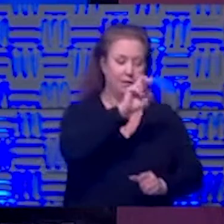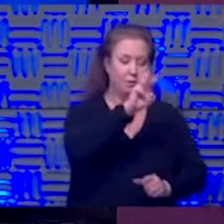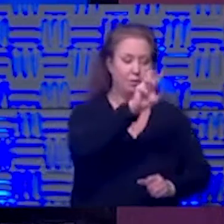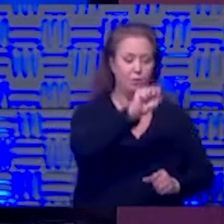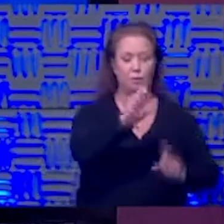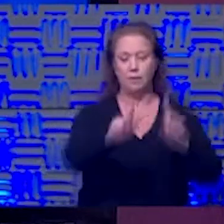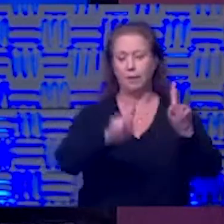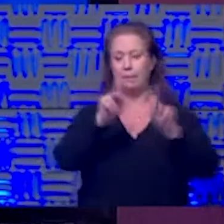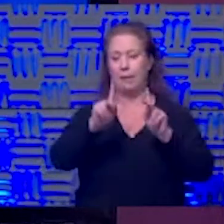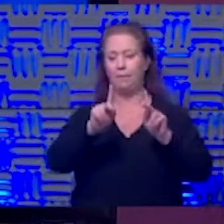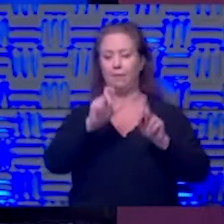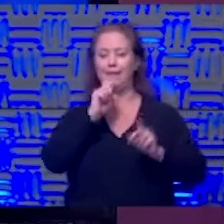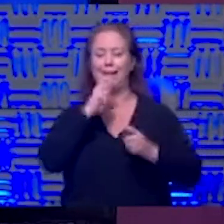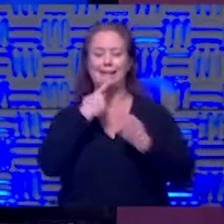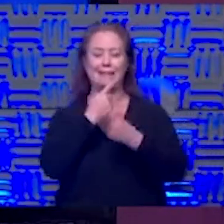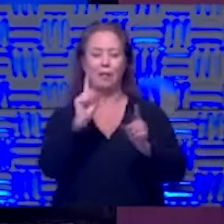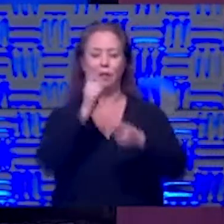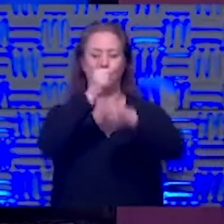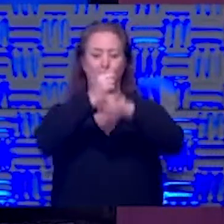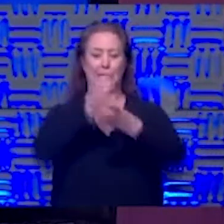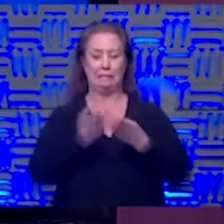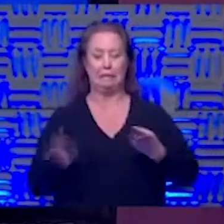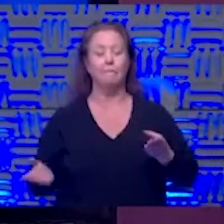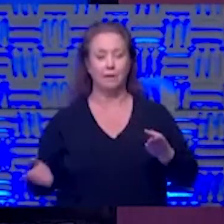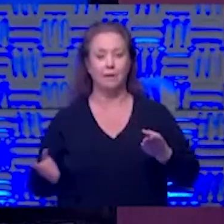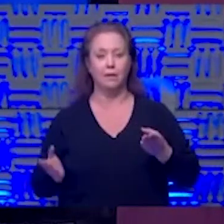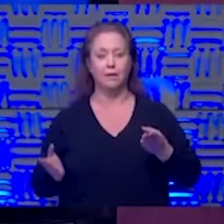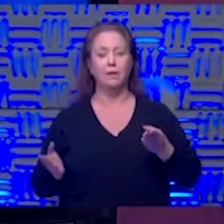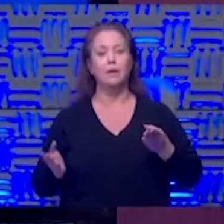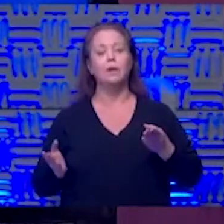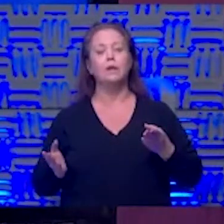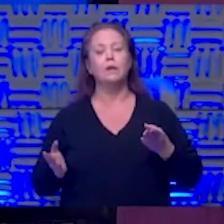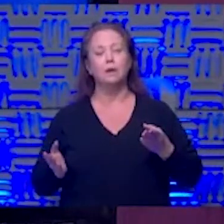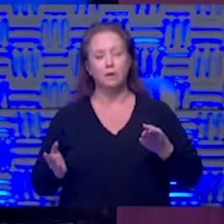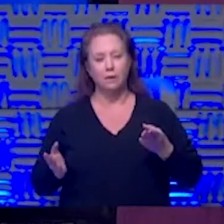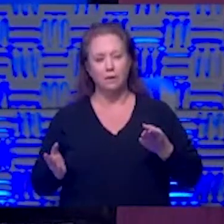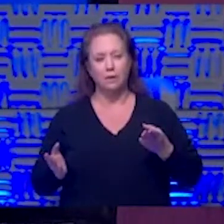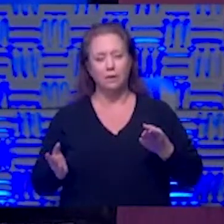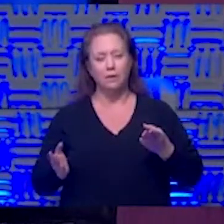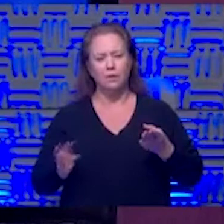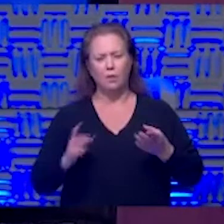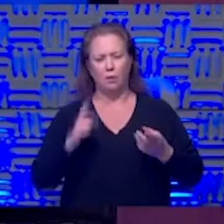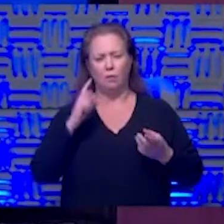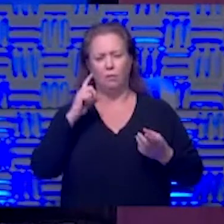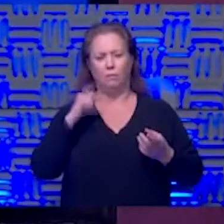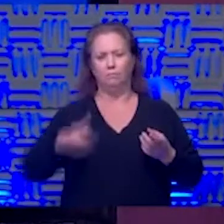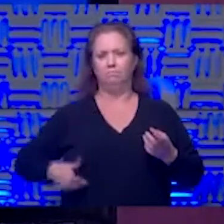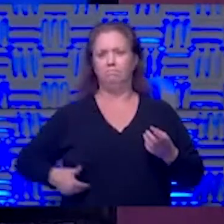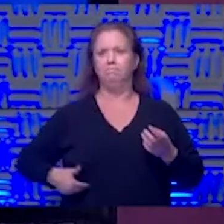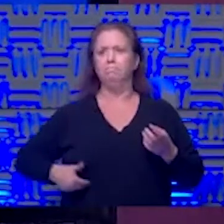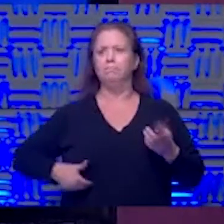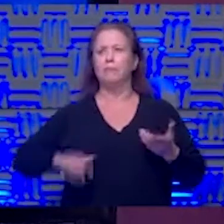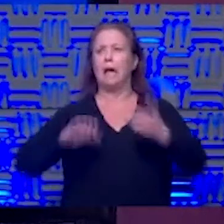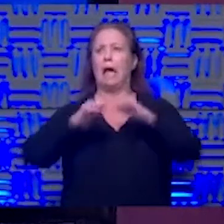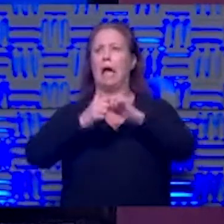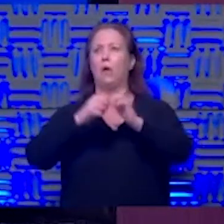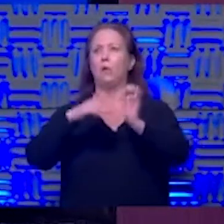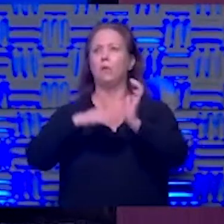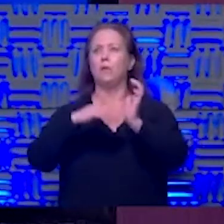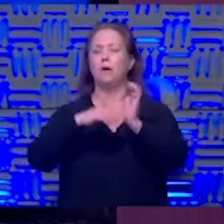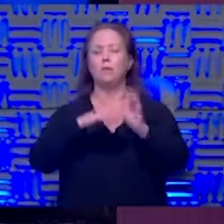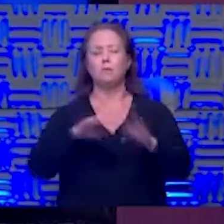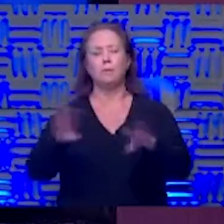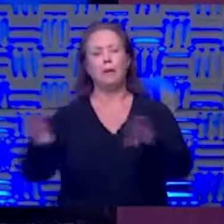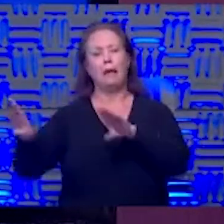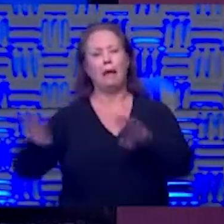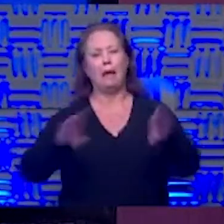out there who are not telling you the right stuff when you when you have that doubt just think how do physicians act